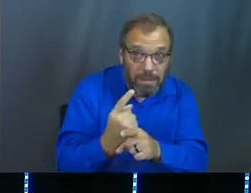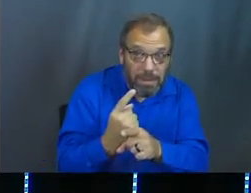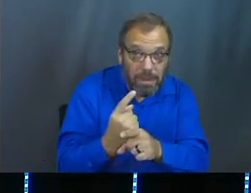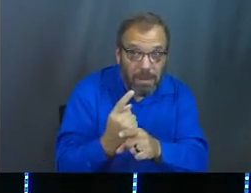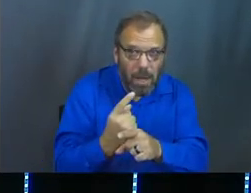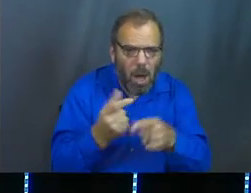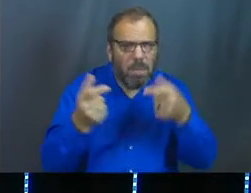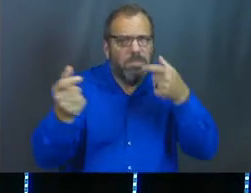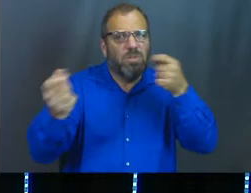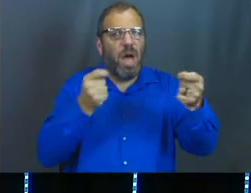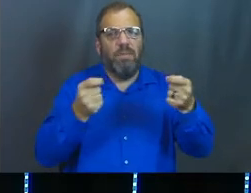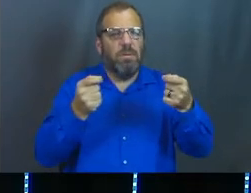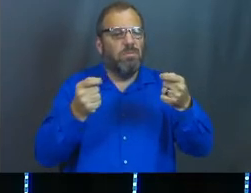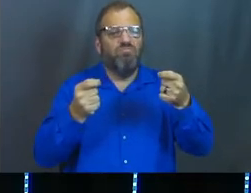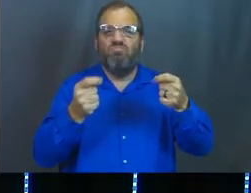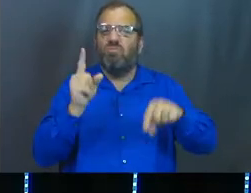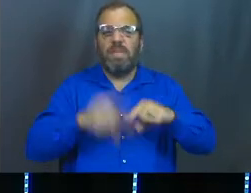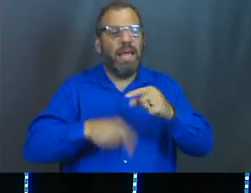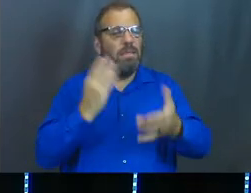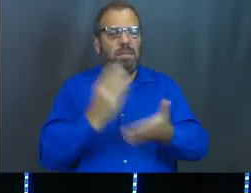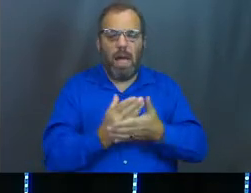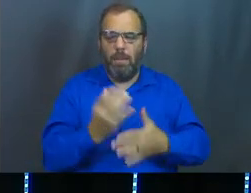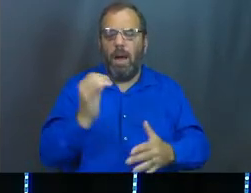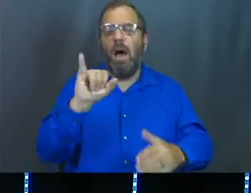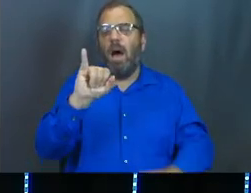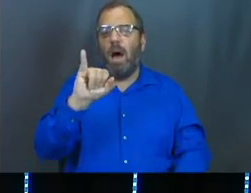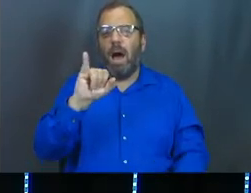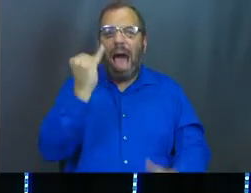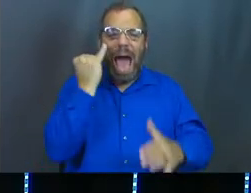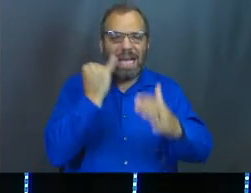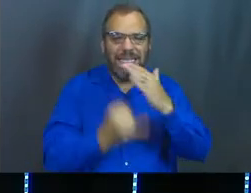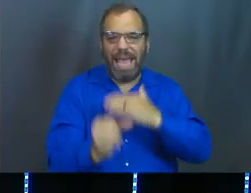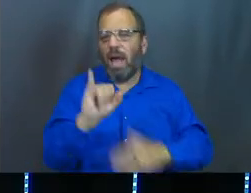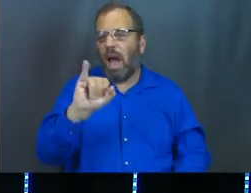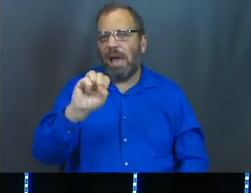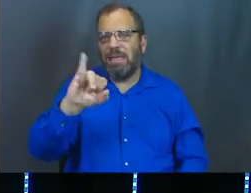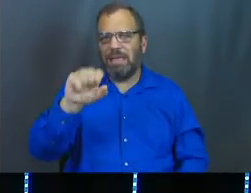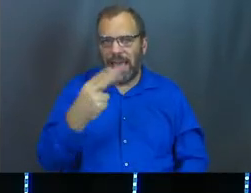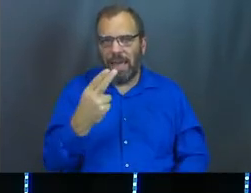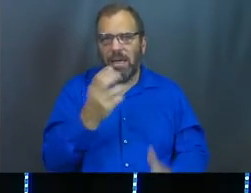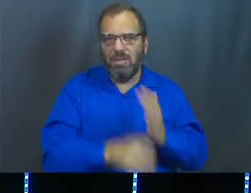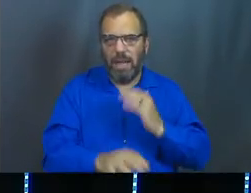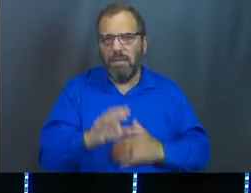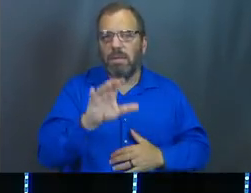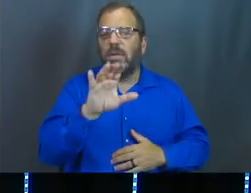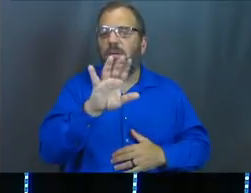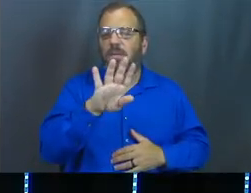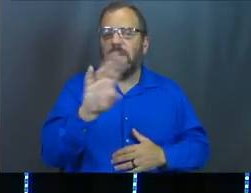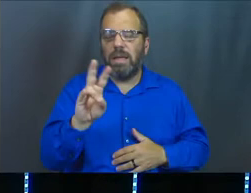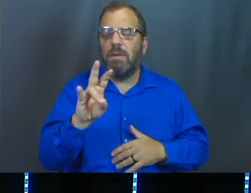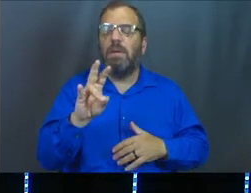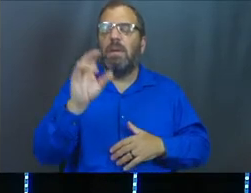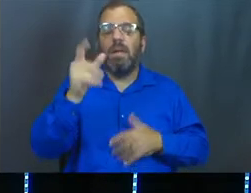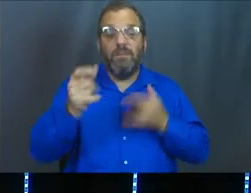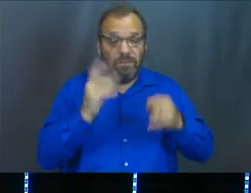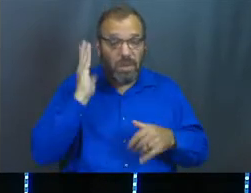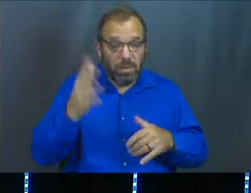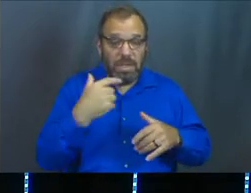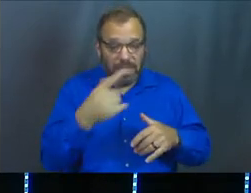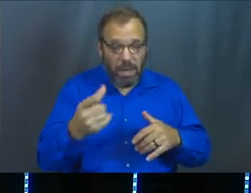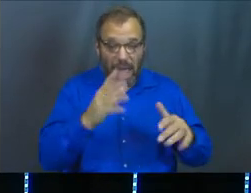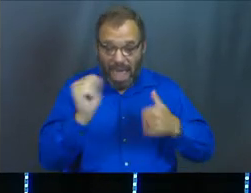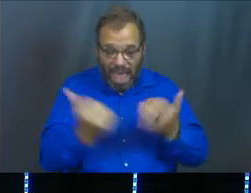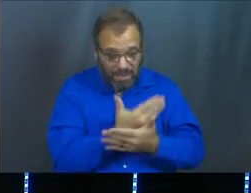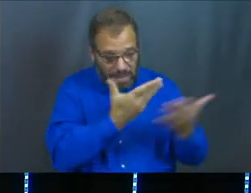The sovereign, cannot be stopped. Isaiah 46.10, only I can tell you the future before it even happens, says God. Everything